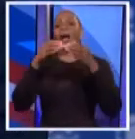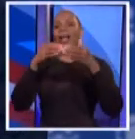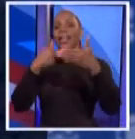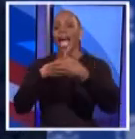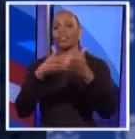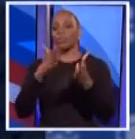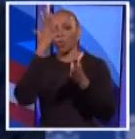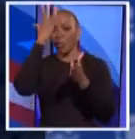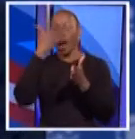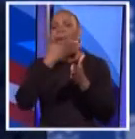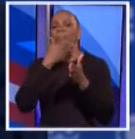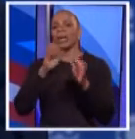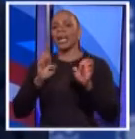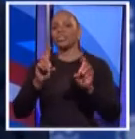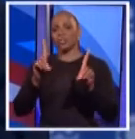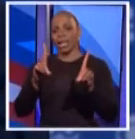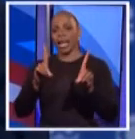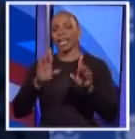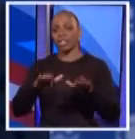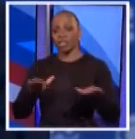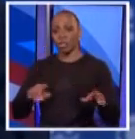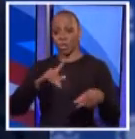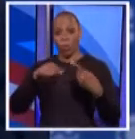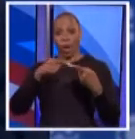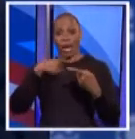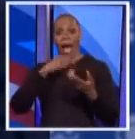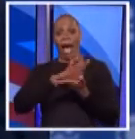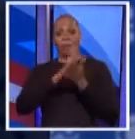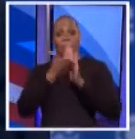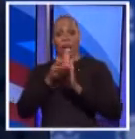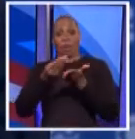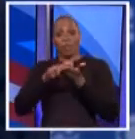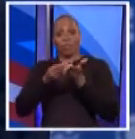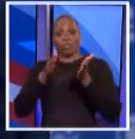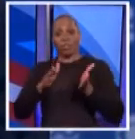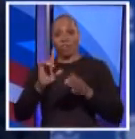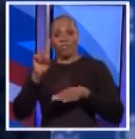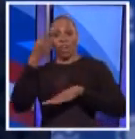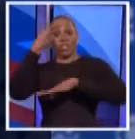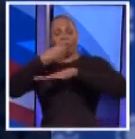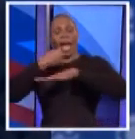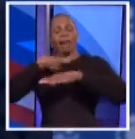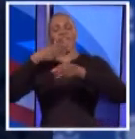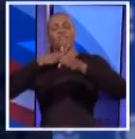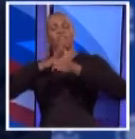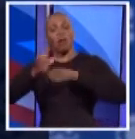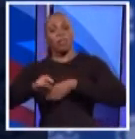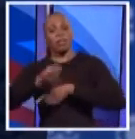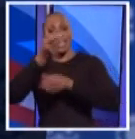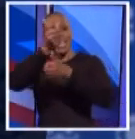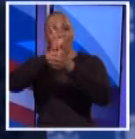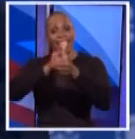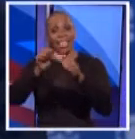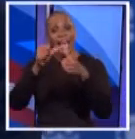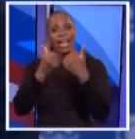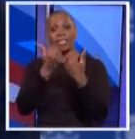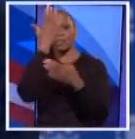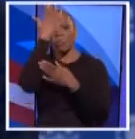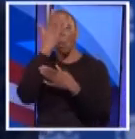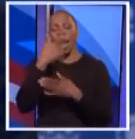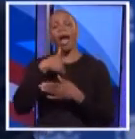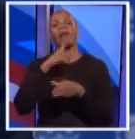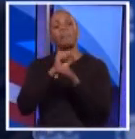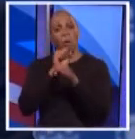educate our kids. When I become controller on day one, I will have a full understanding of every city agency because I've worked with those agencies